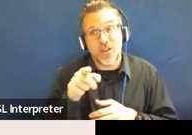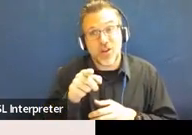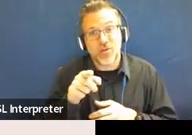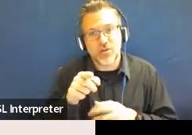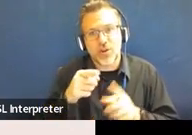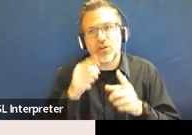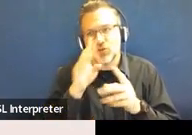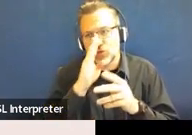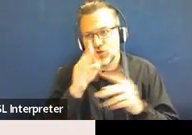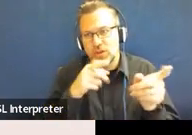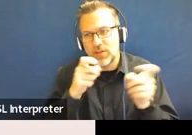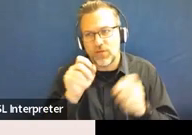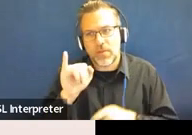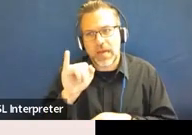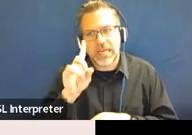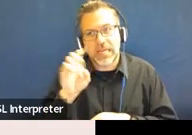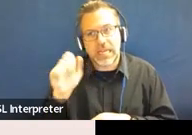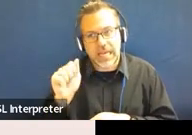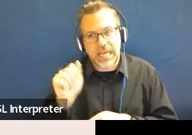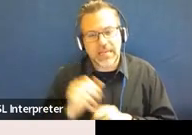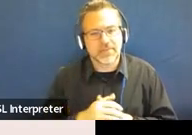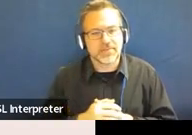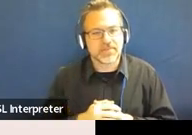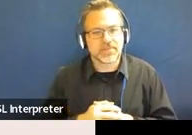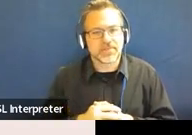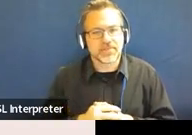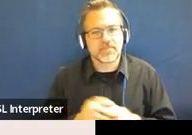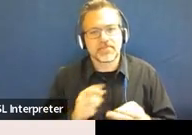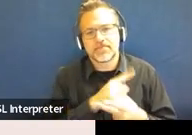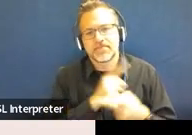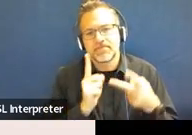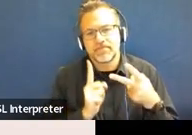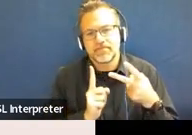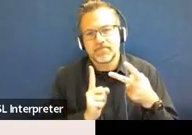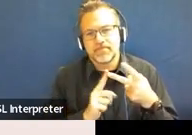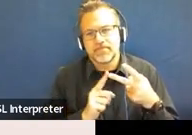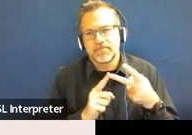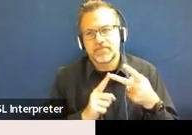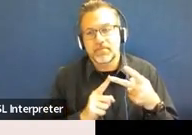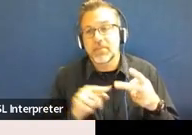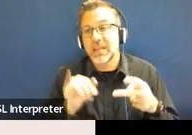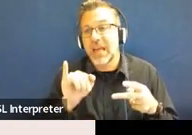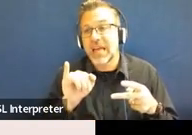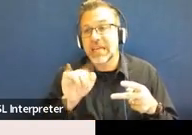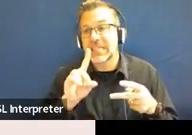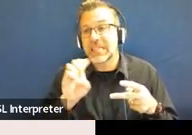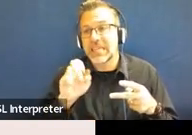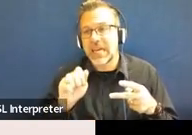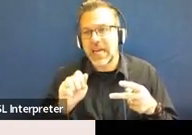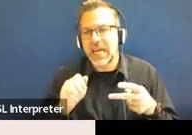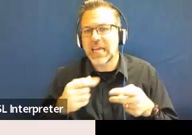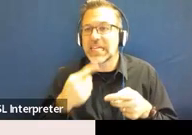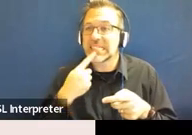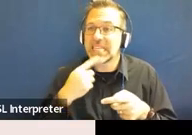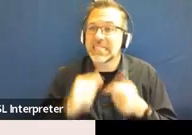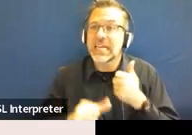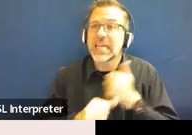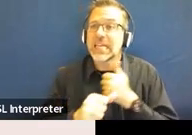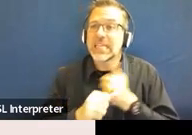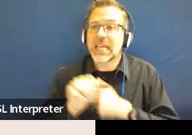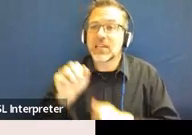this needs to stay put. And then they also define, IDEA also defines dangerous weapon